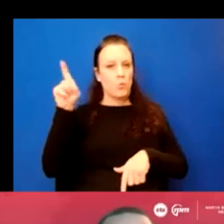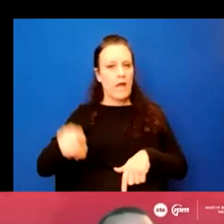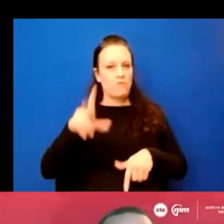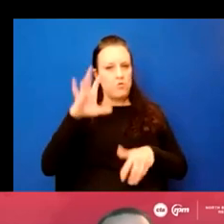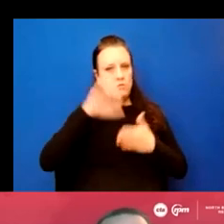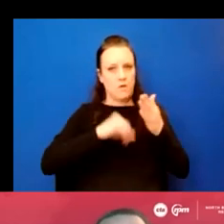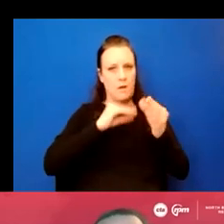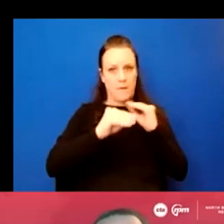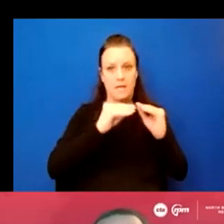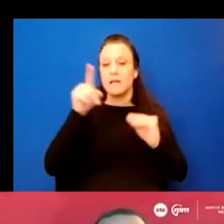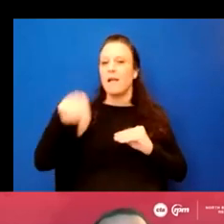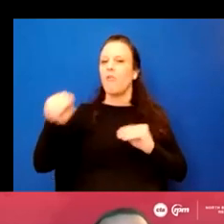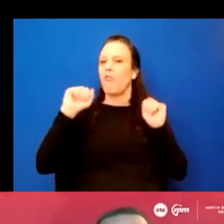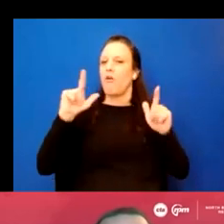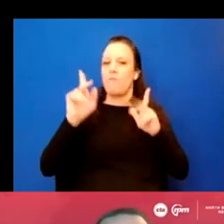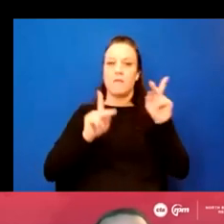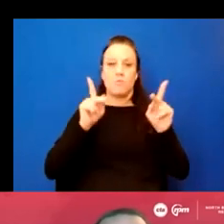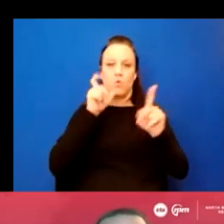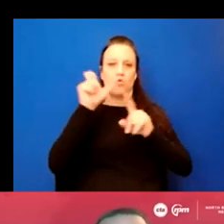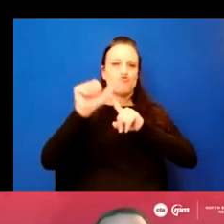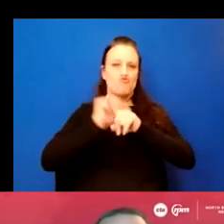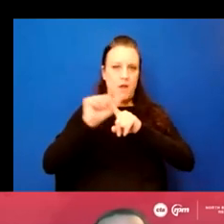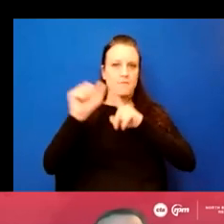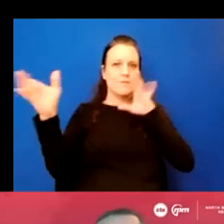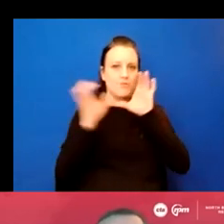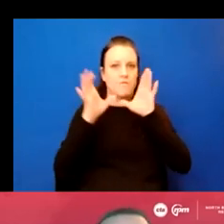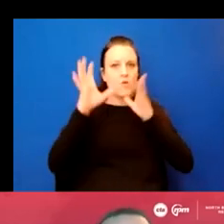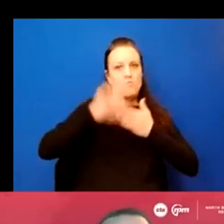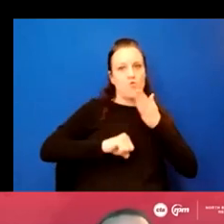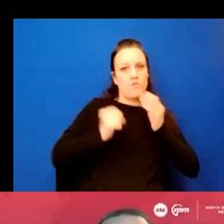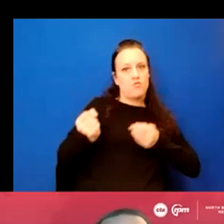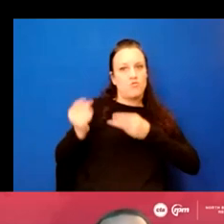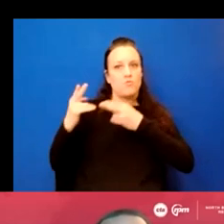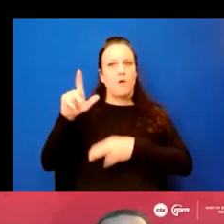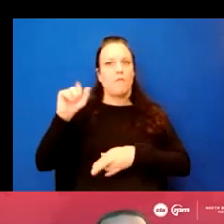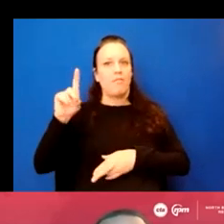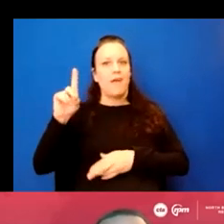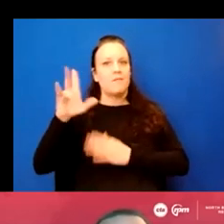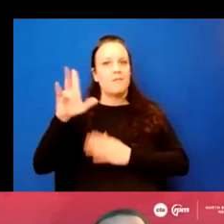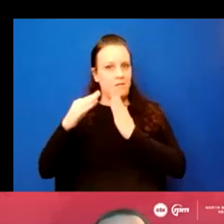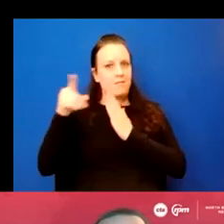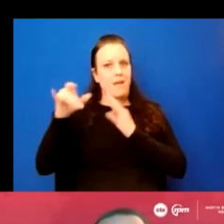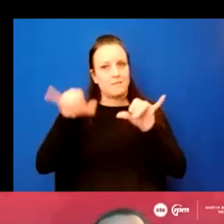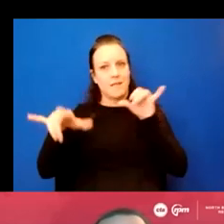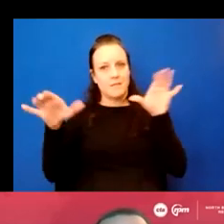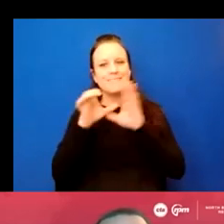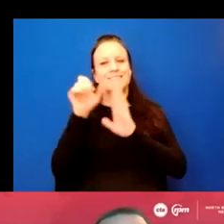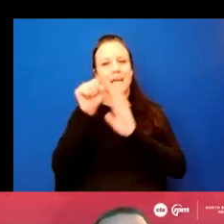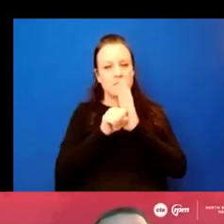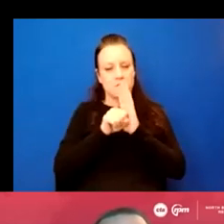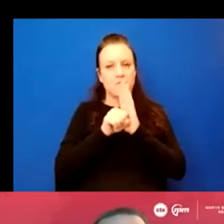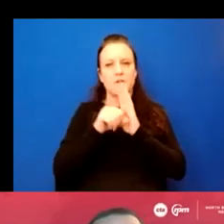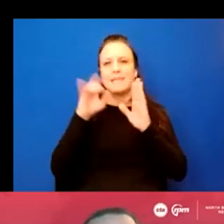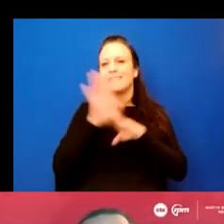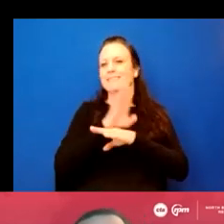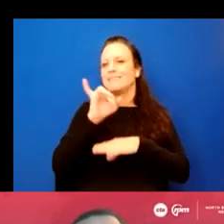personnel, all personnel doing the work are trained and certified in removal and disposal of lead paint. State certified industrial hygienist oversees